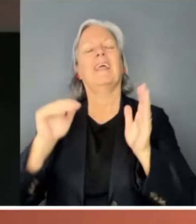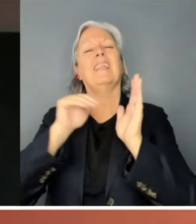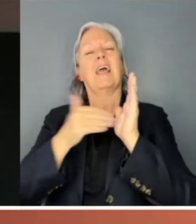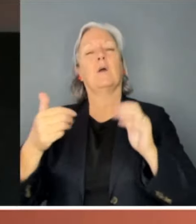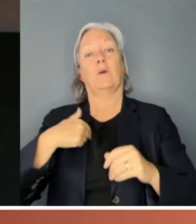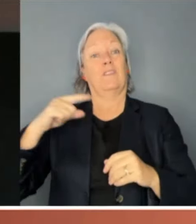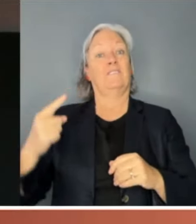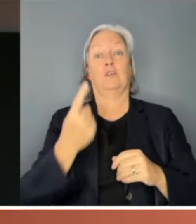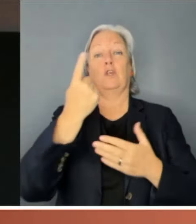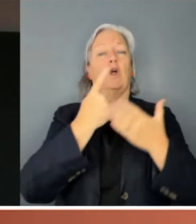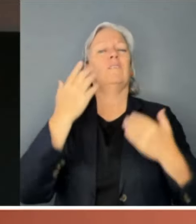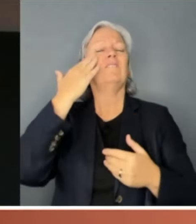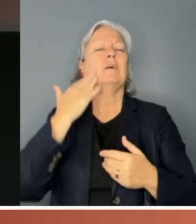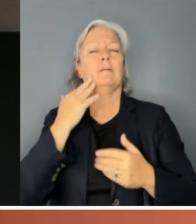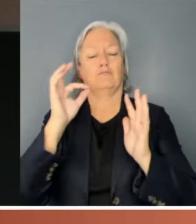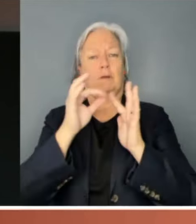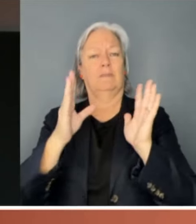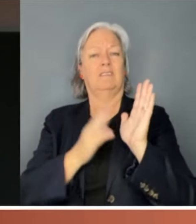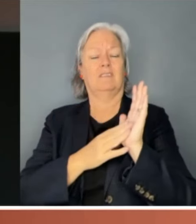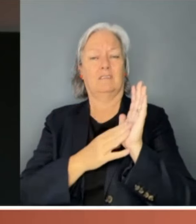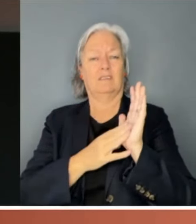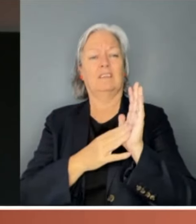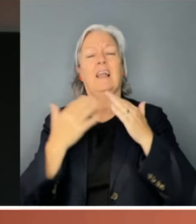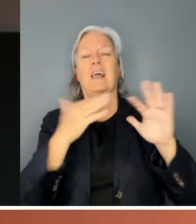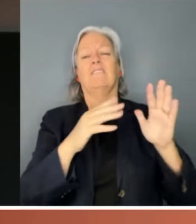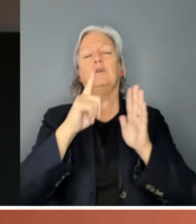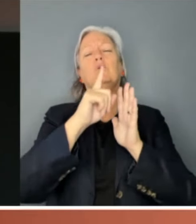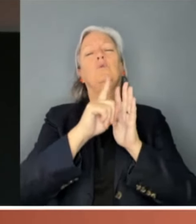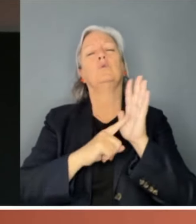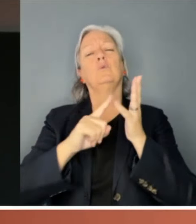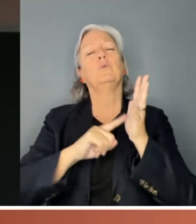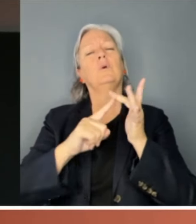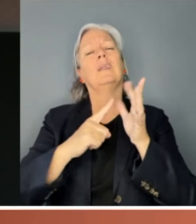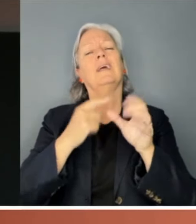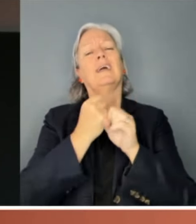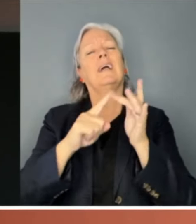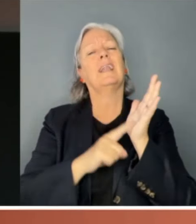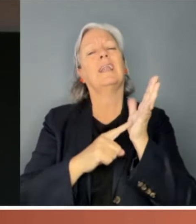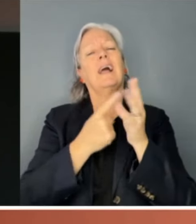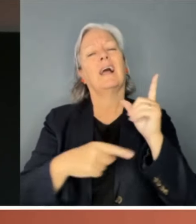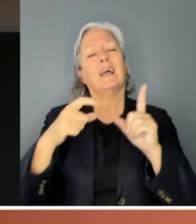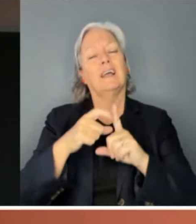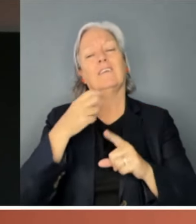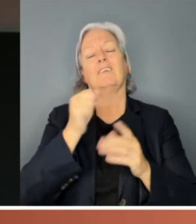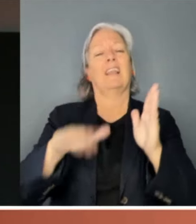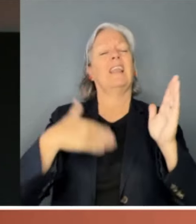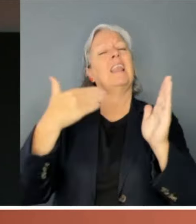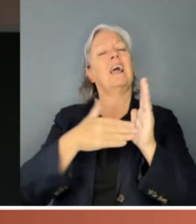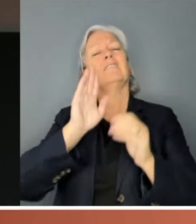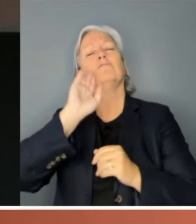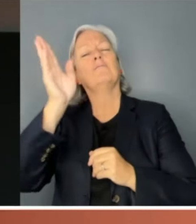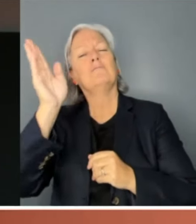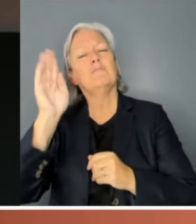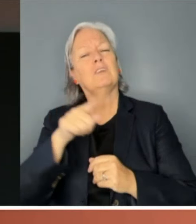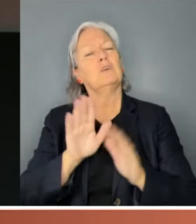female Prime Minister left office, Julia Gillard concluded her final press conference with a brief but provocative invitation.